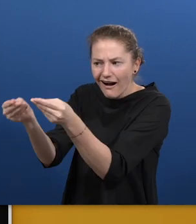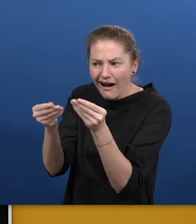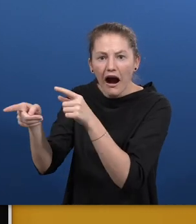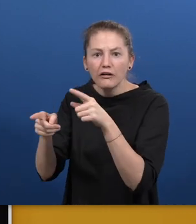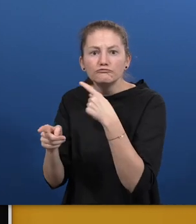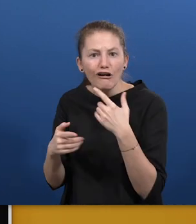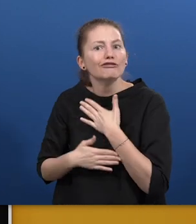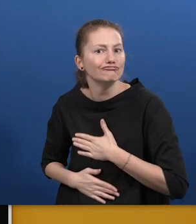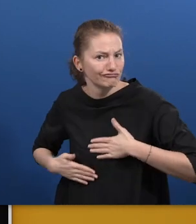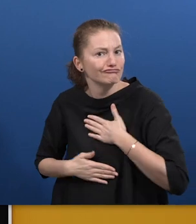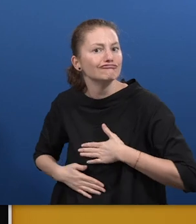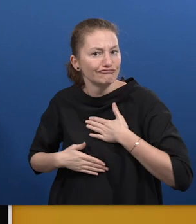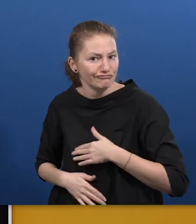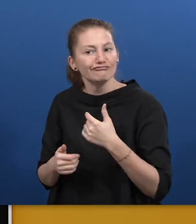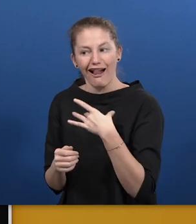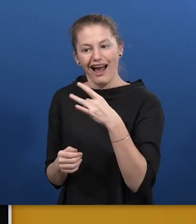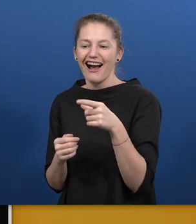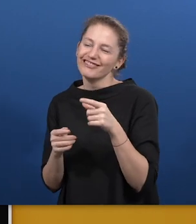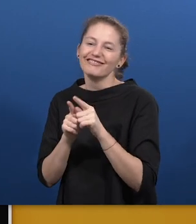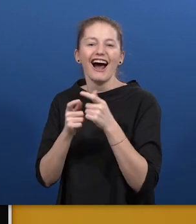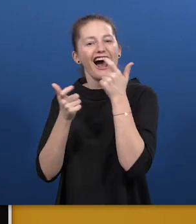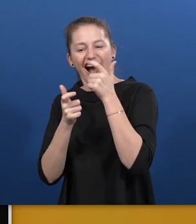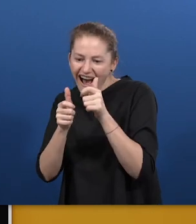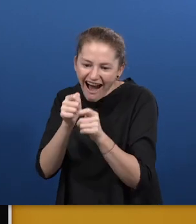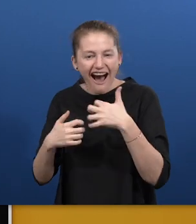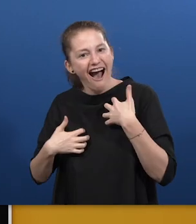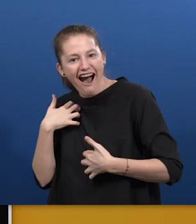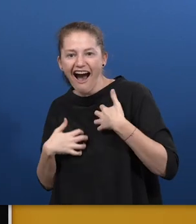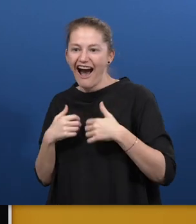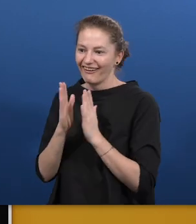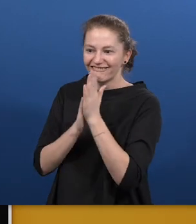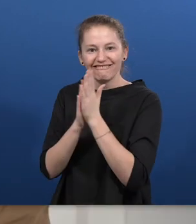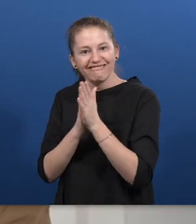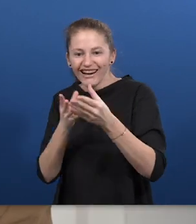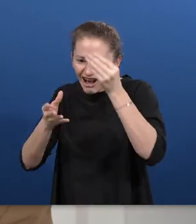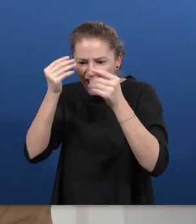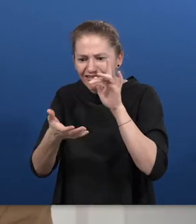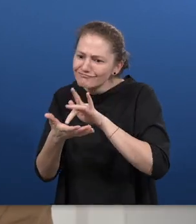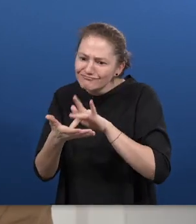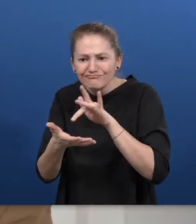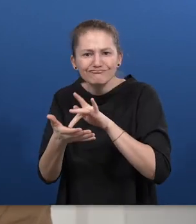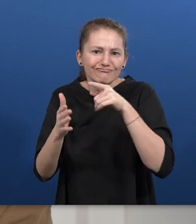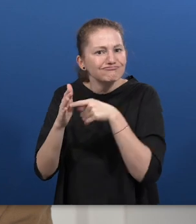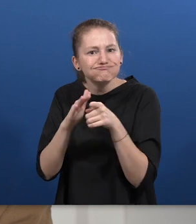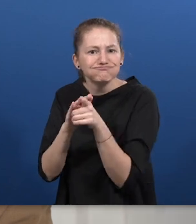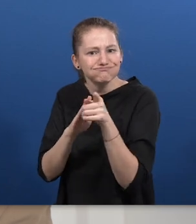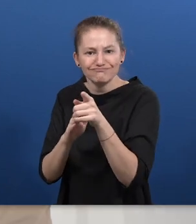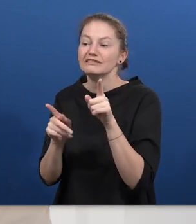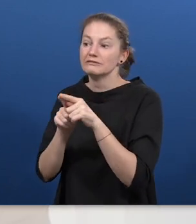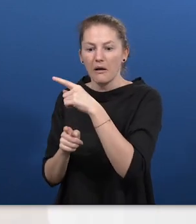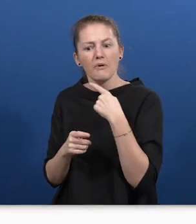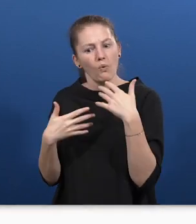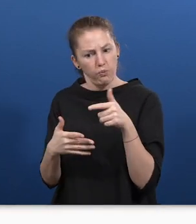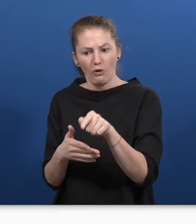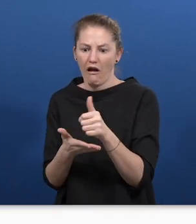very fun to use, it motivates to learn how to navigate through the internet, and it helps you